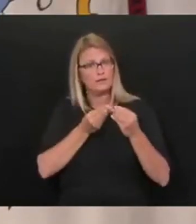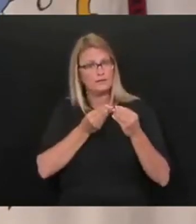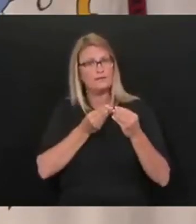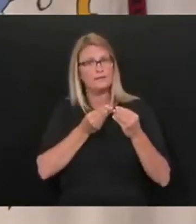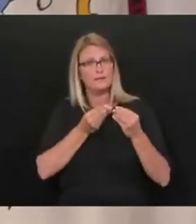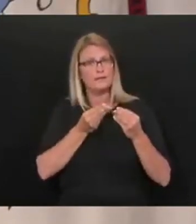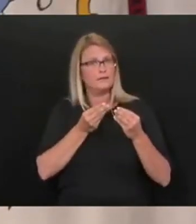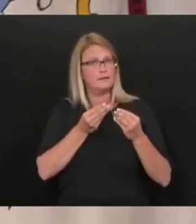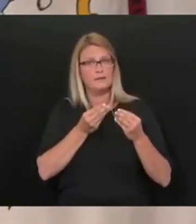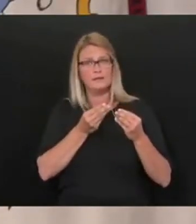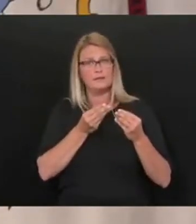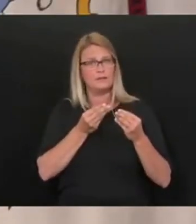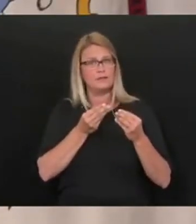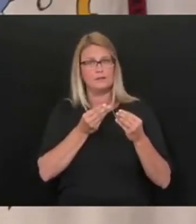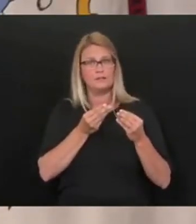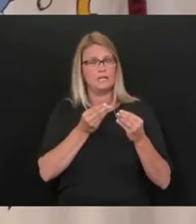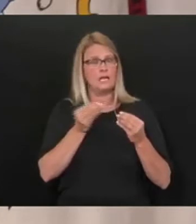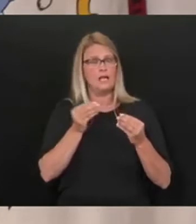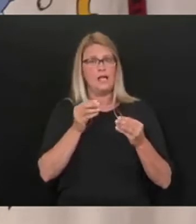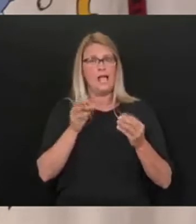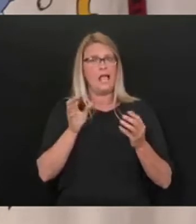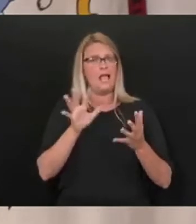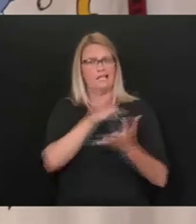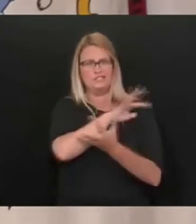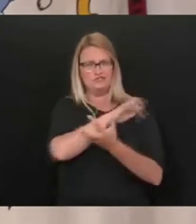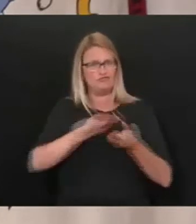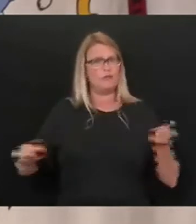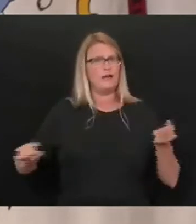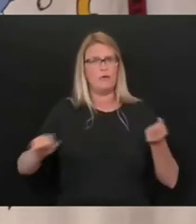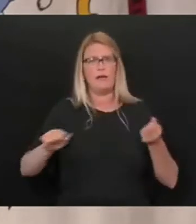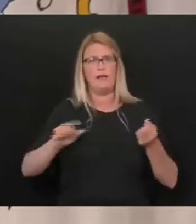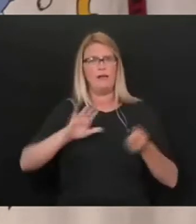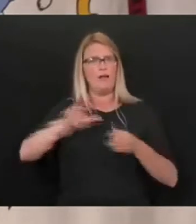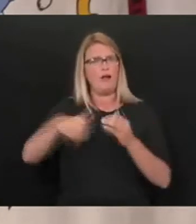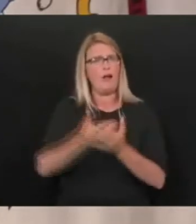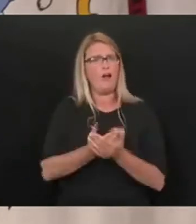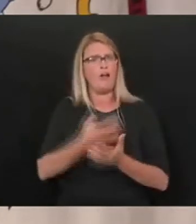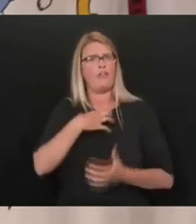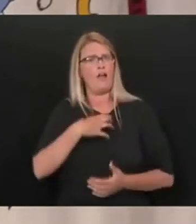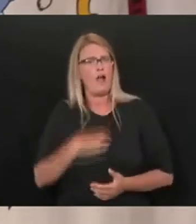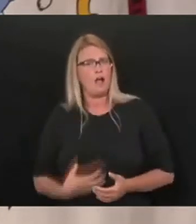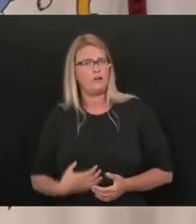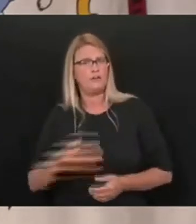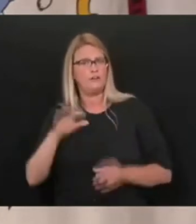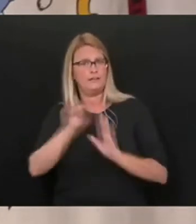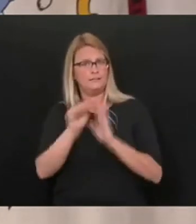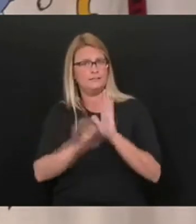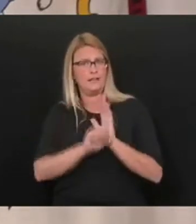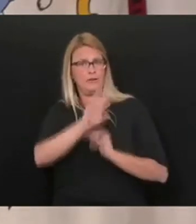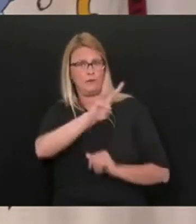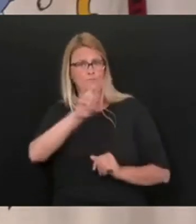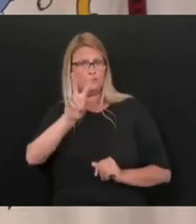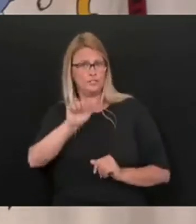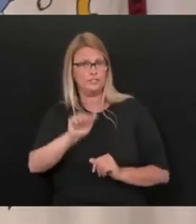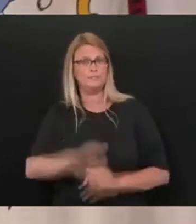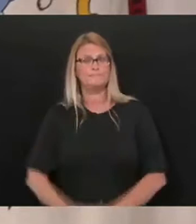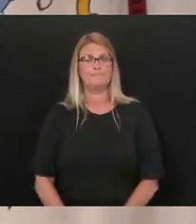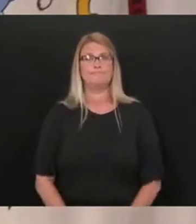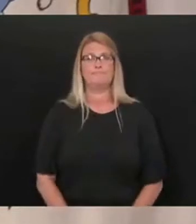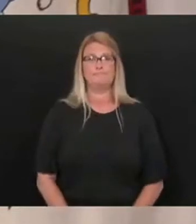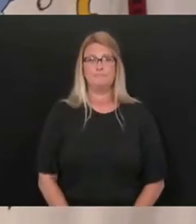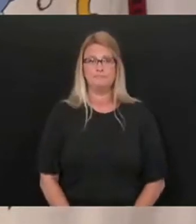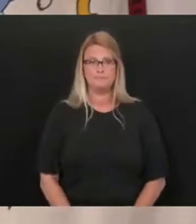thought process away from everybody to where we just don't have to worry about where the next meal is going to come from.